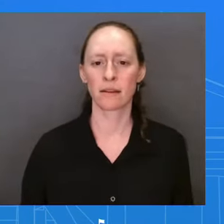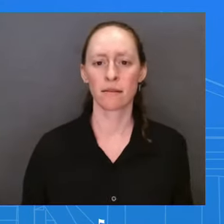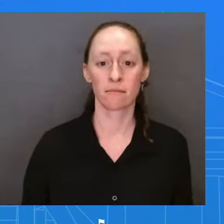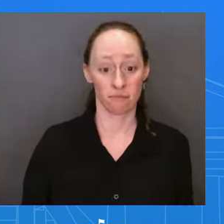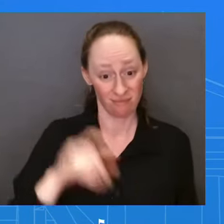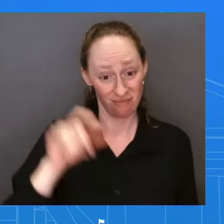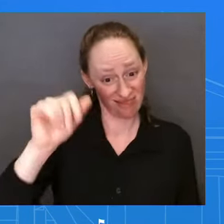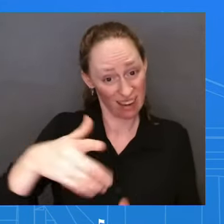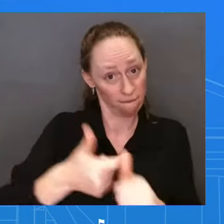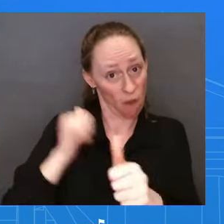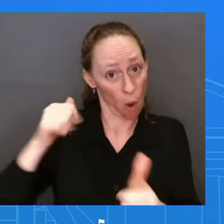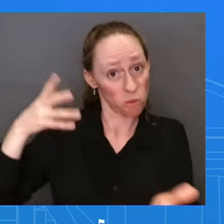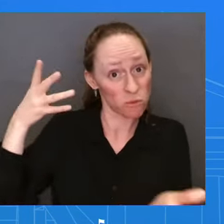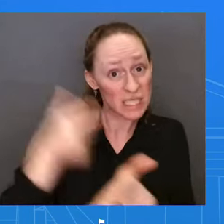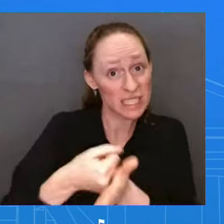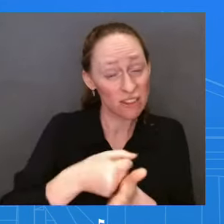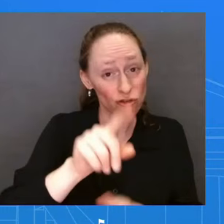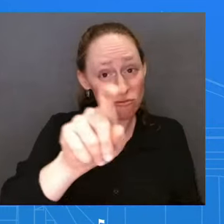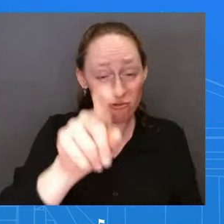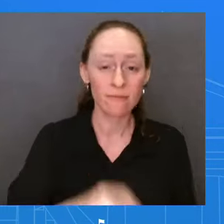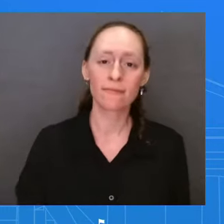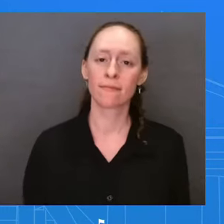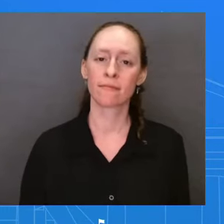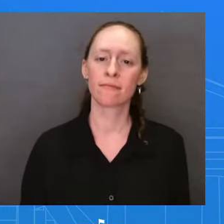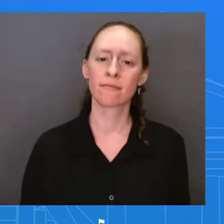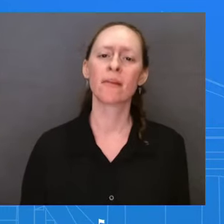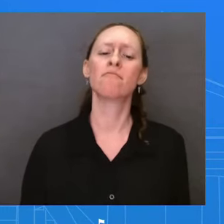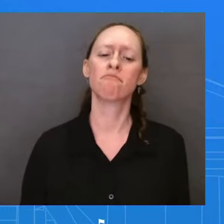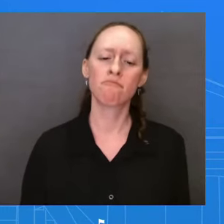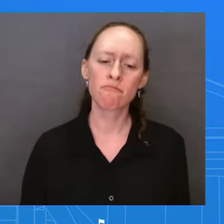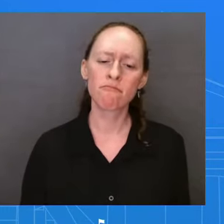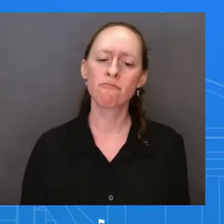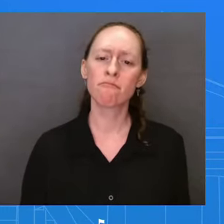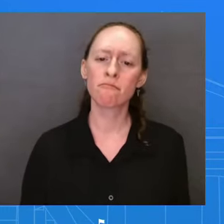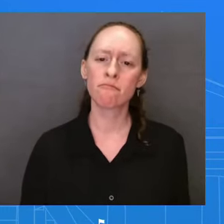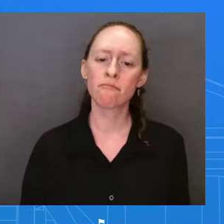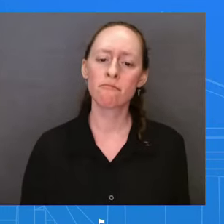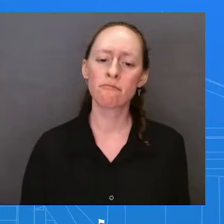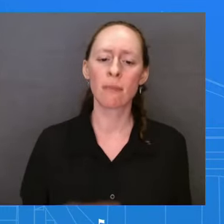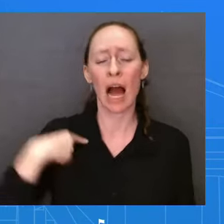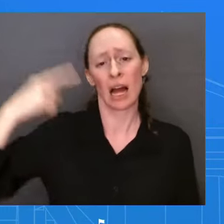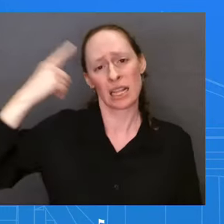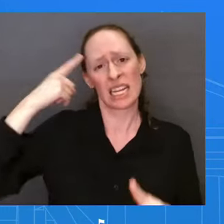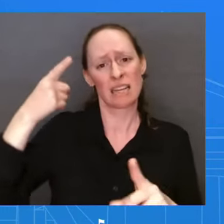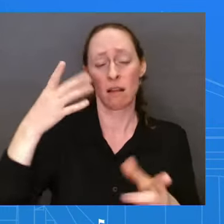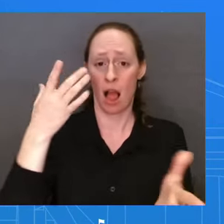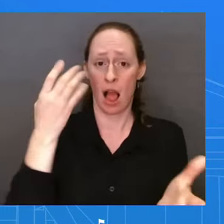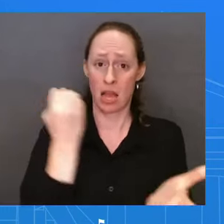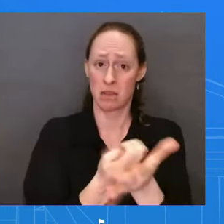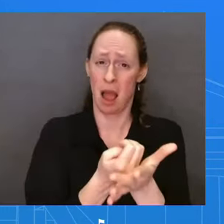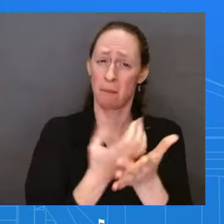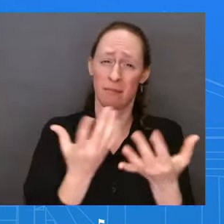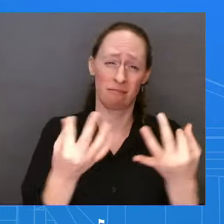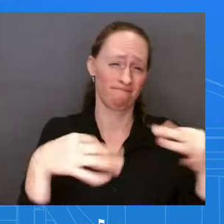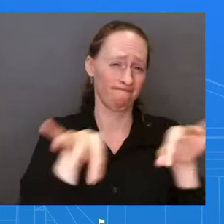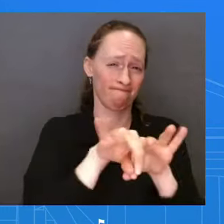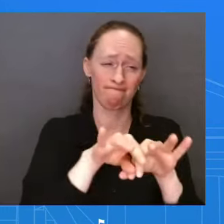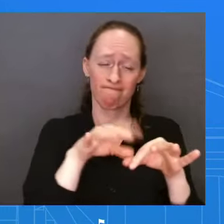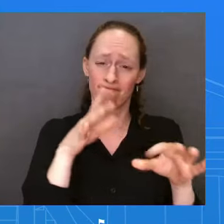where we are on the economy, what has been interesting is, you know, there have been these repeated predictions.